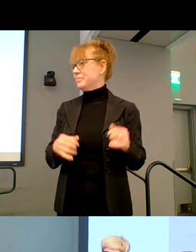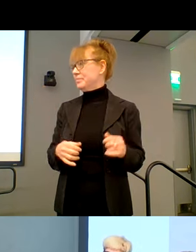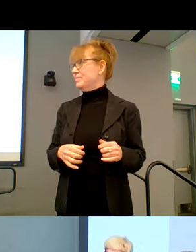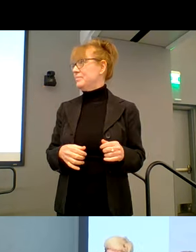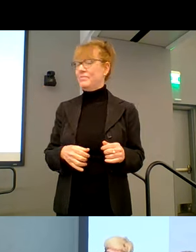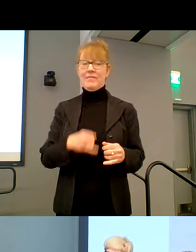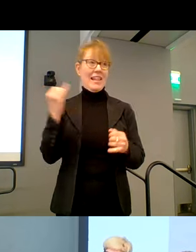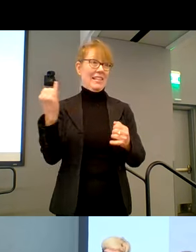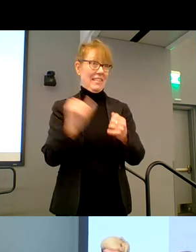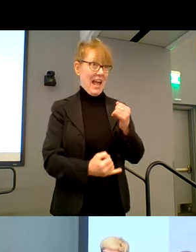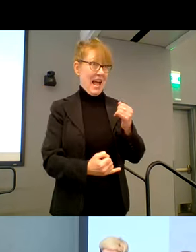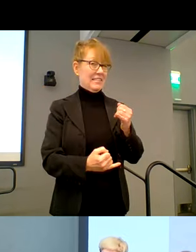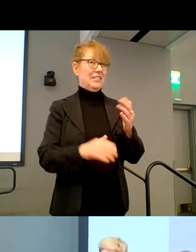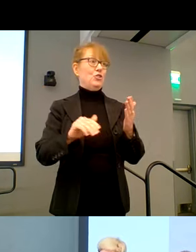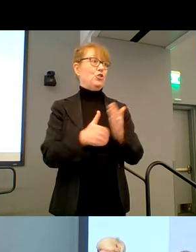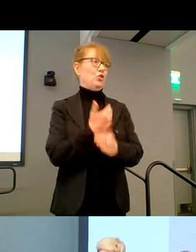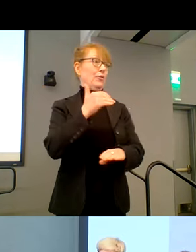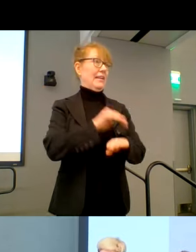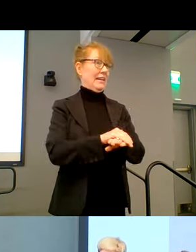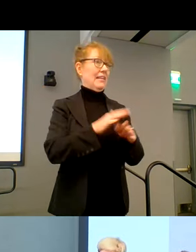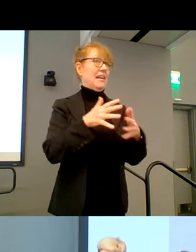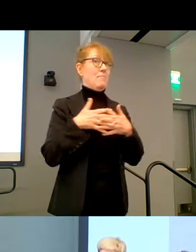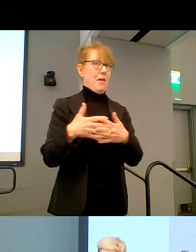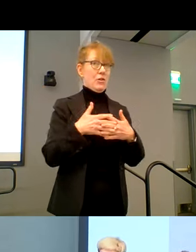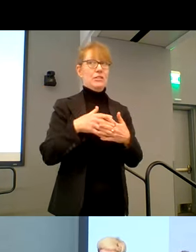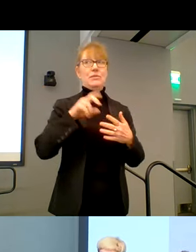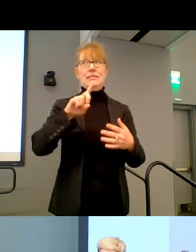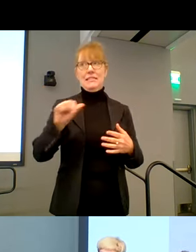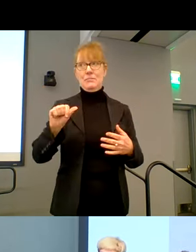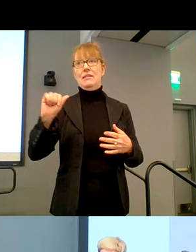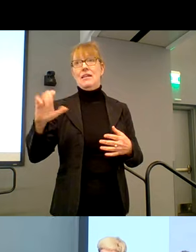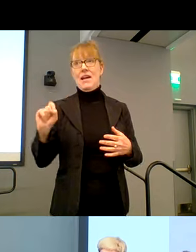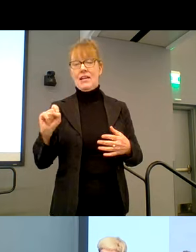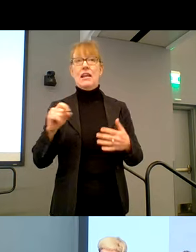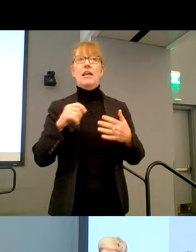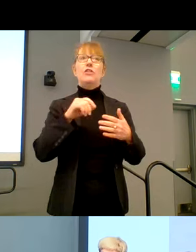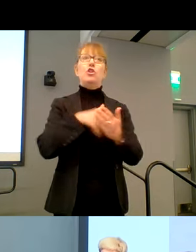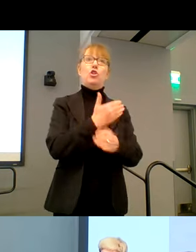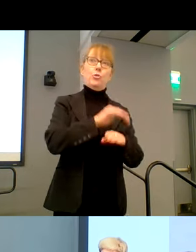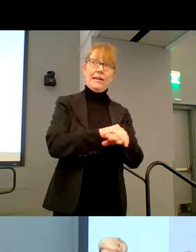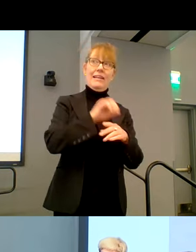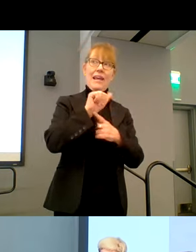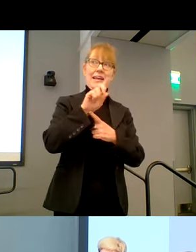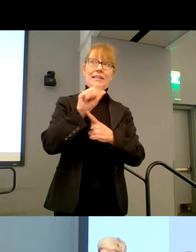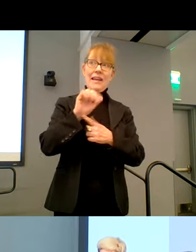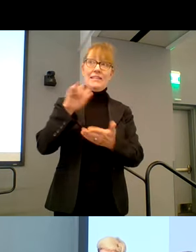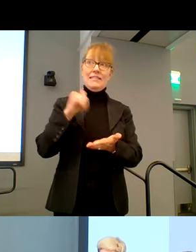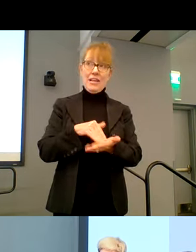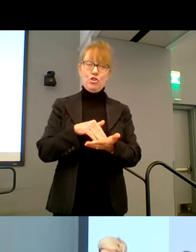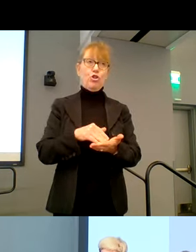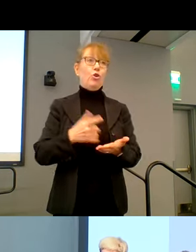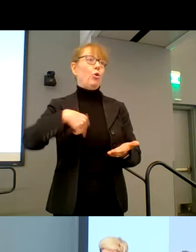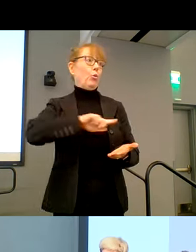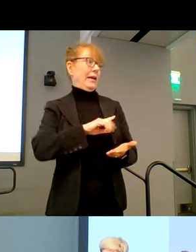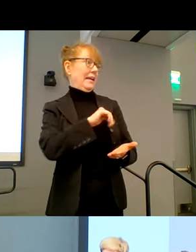And lastly, the New England Americans with Disabilities Act, the New England ADA Center. We Massachusetts